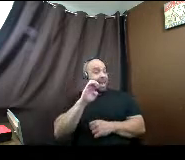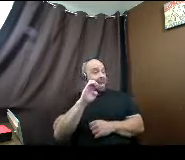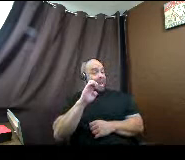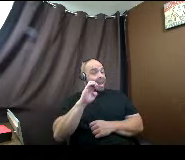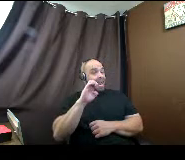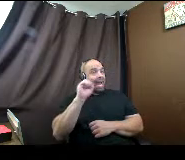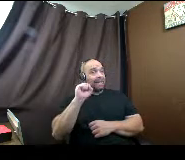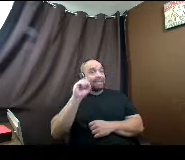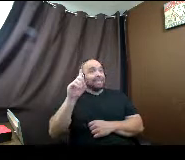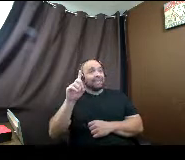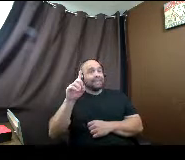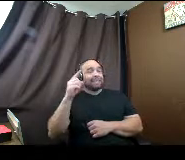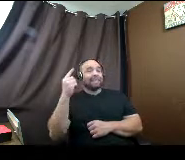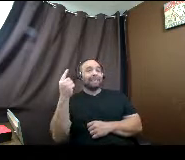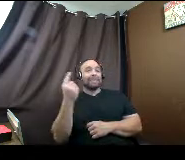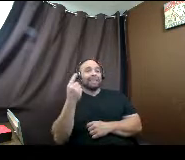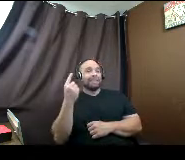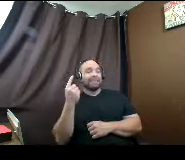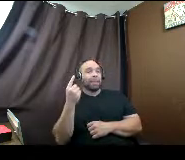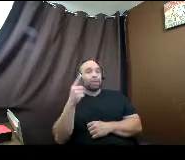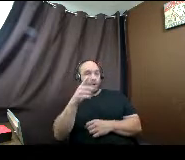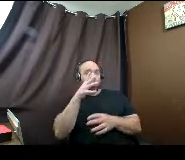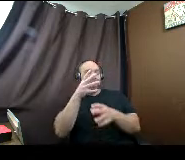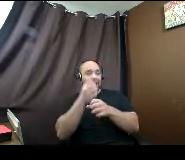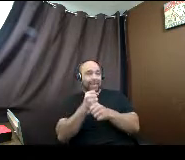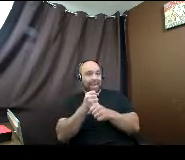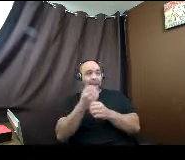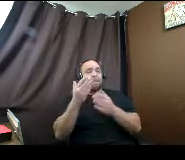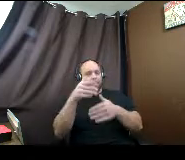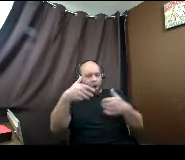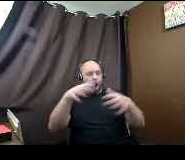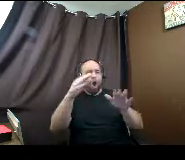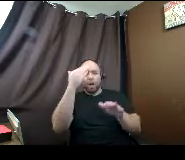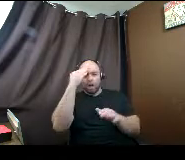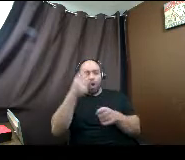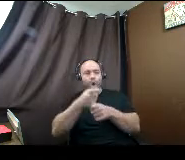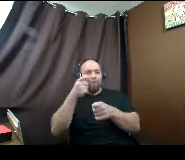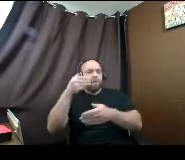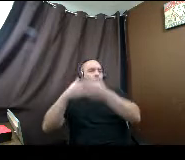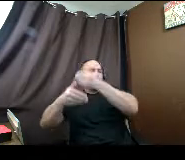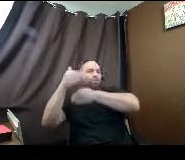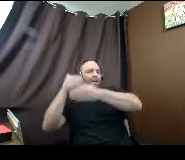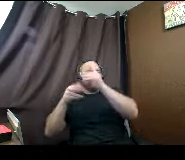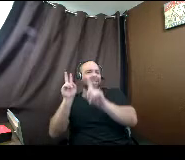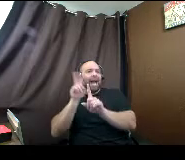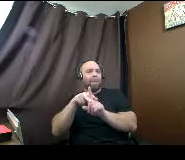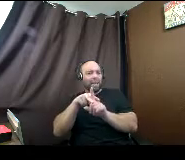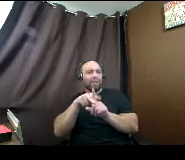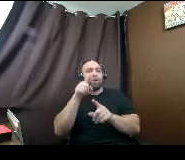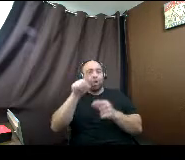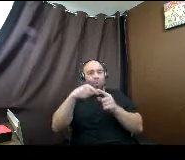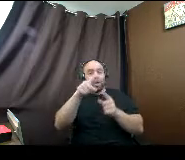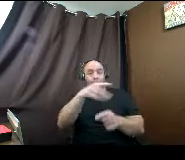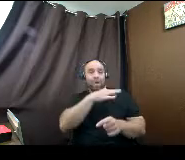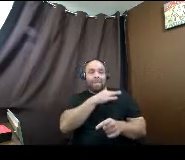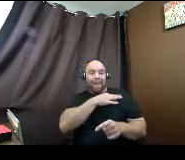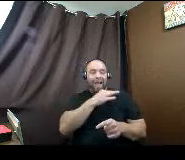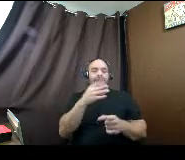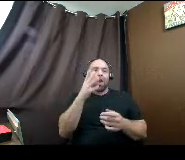And it's something you may already know from a previous application. When you apply for financial aid, they will give you your calculation